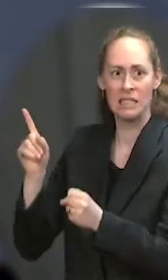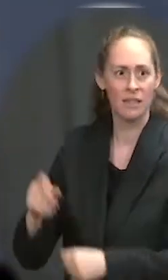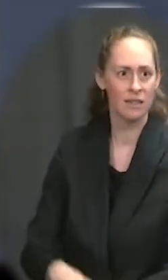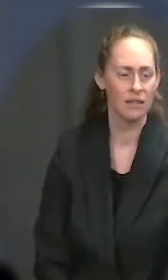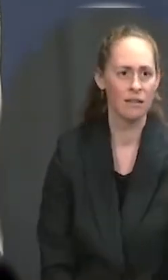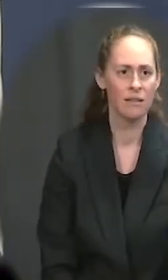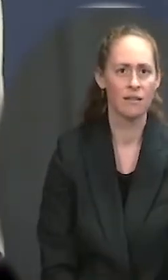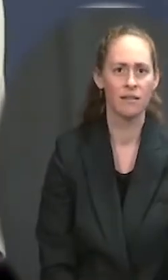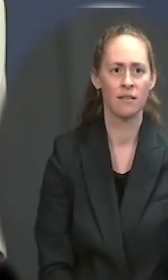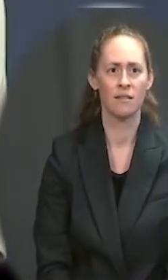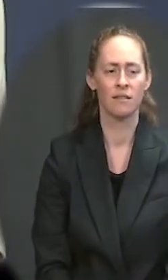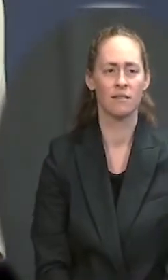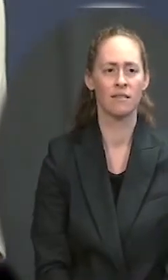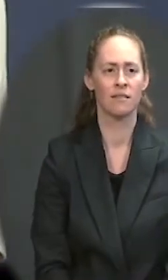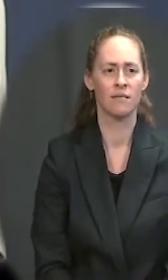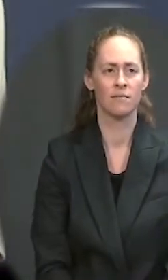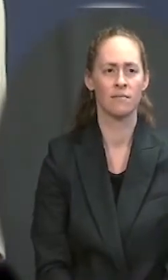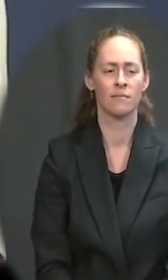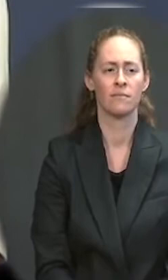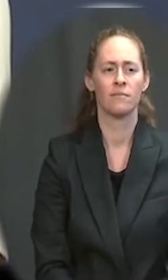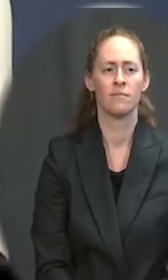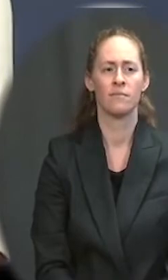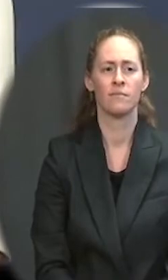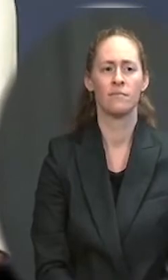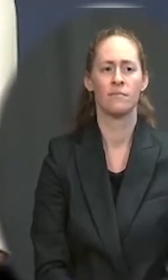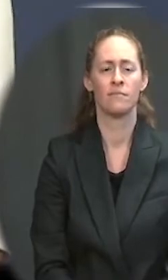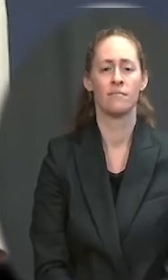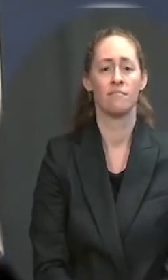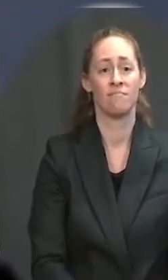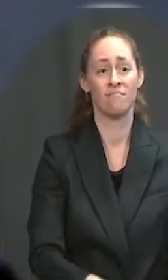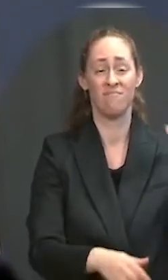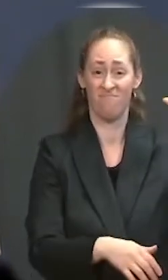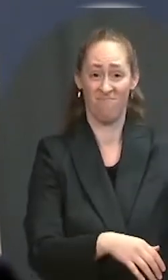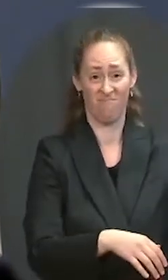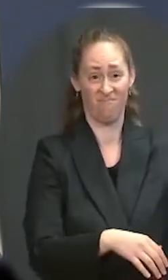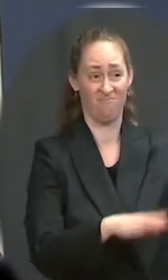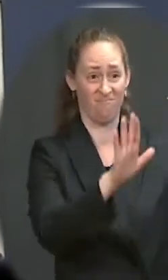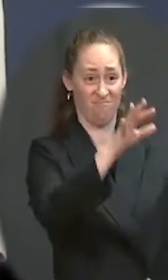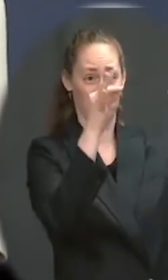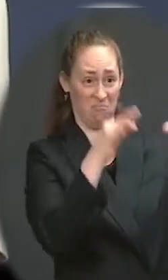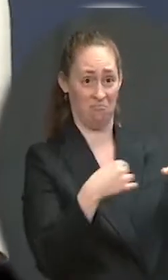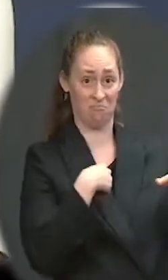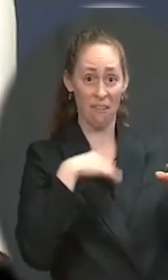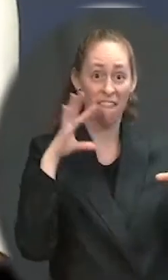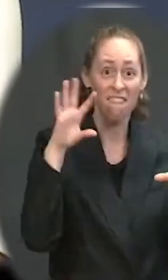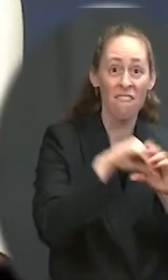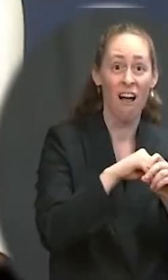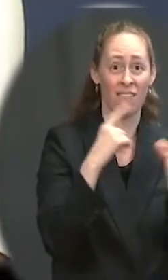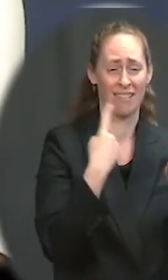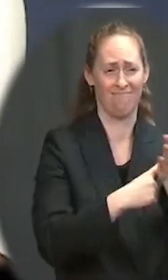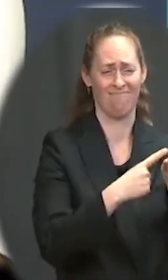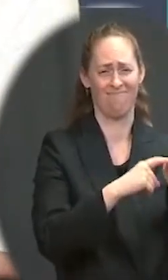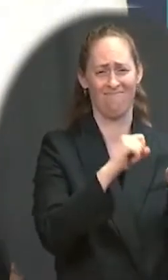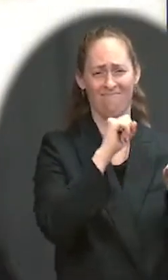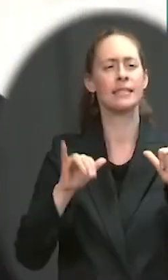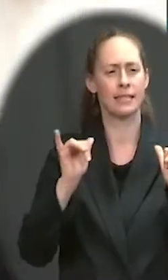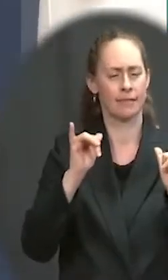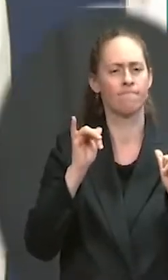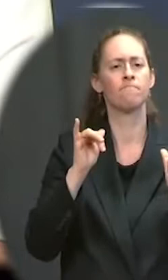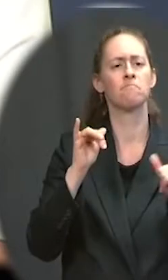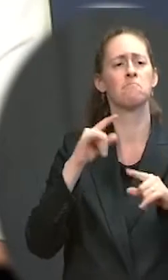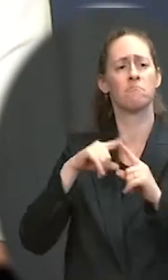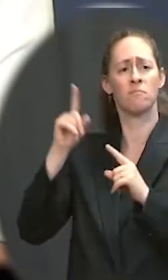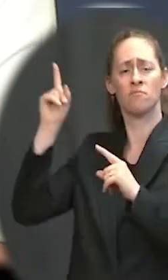is an independent board's decision, and we're not going to have any comment on the future of the former president's social media.